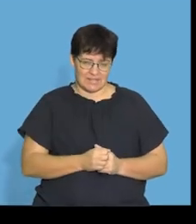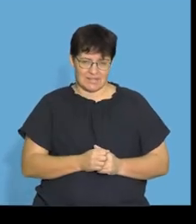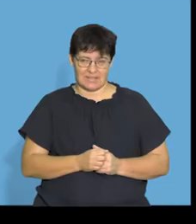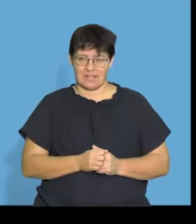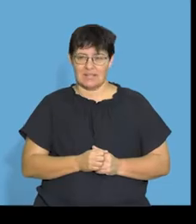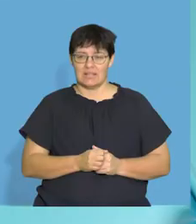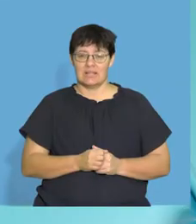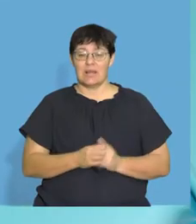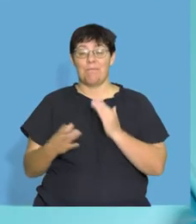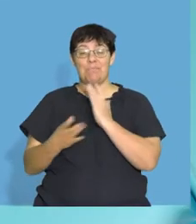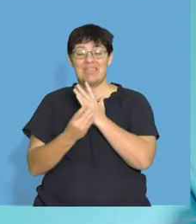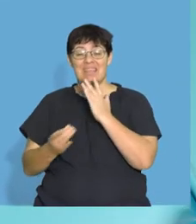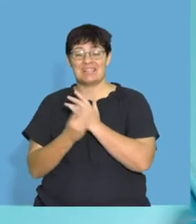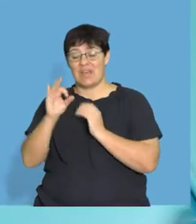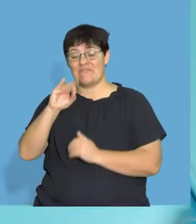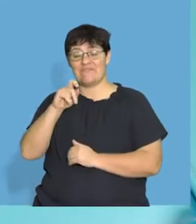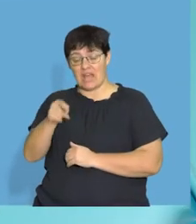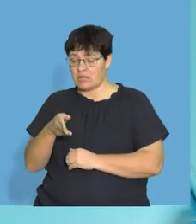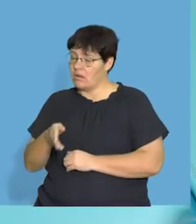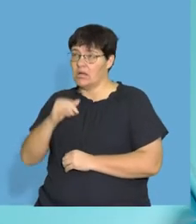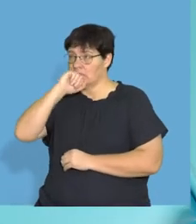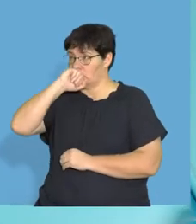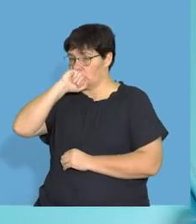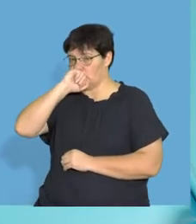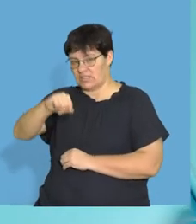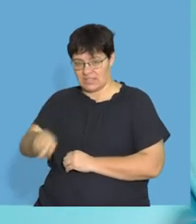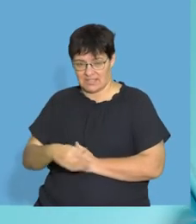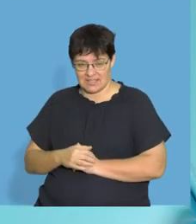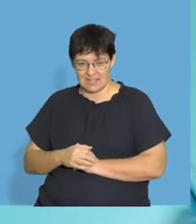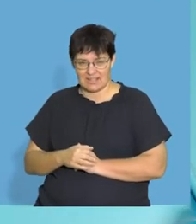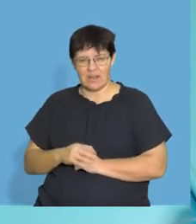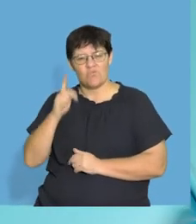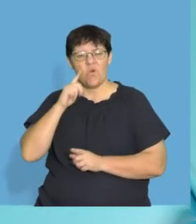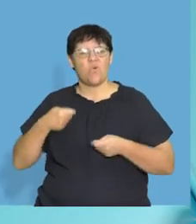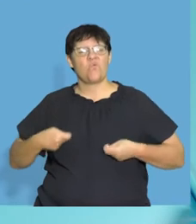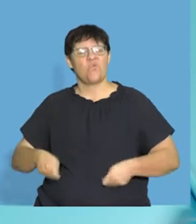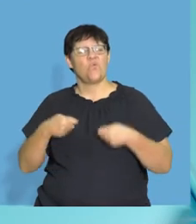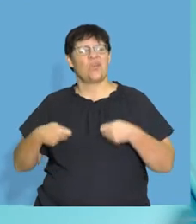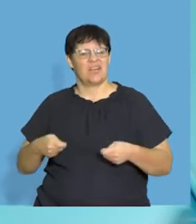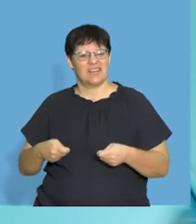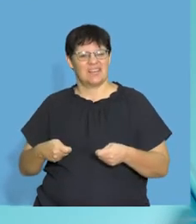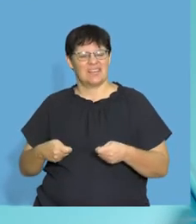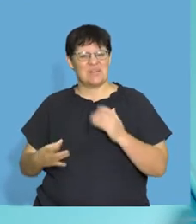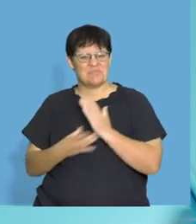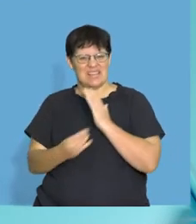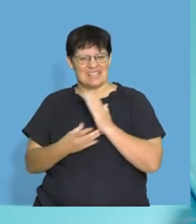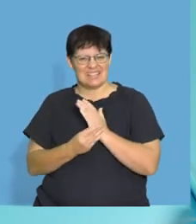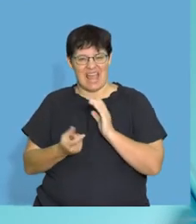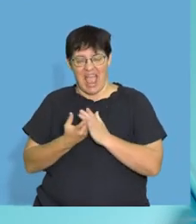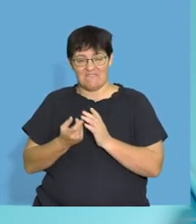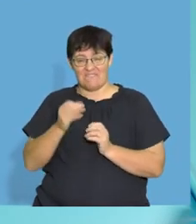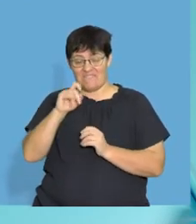us like. It's the fat we find on meat. I don't know if you guys have, if you cook